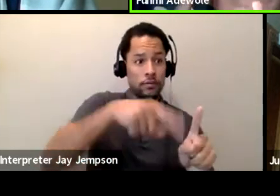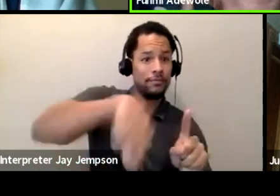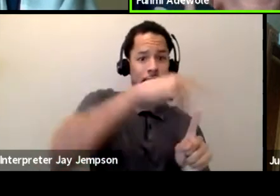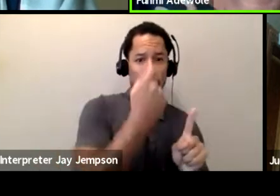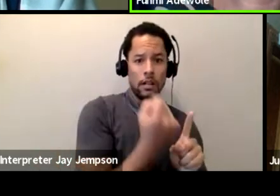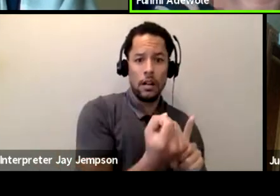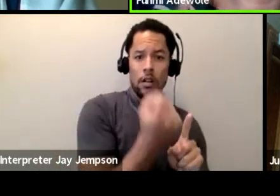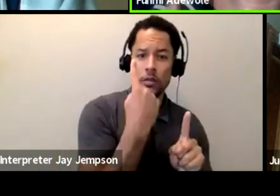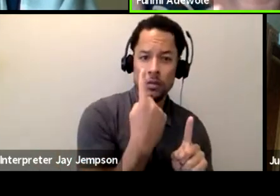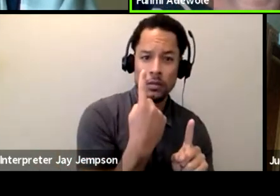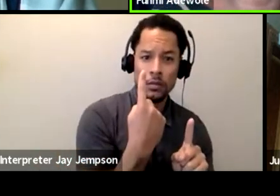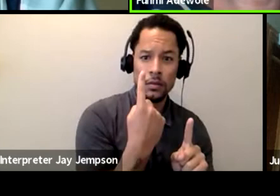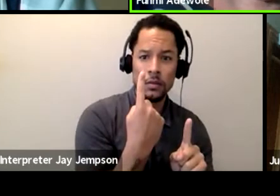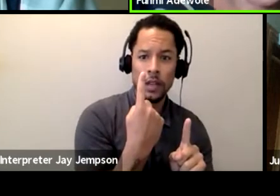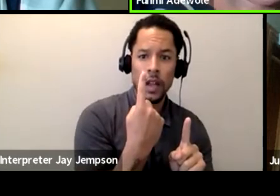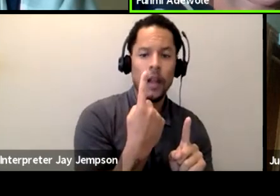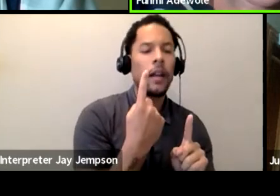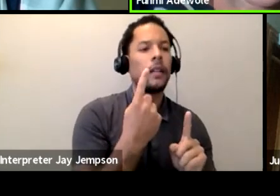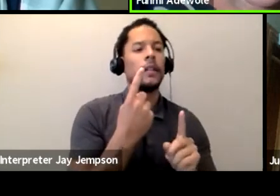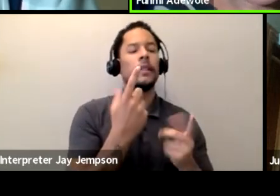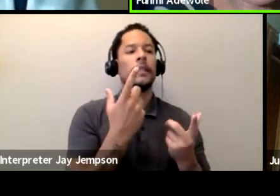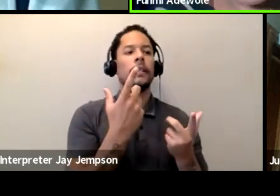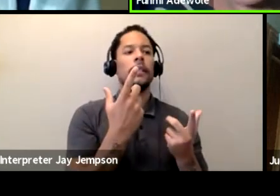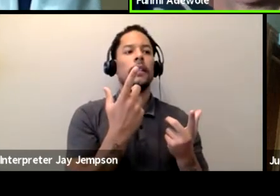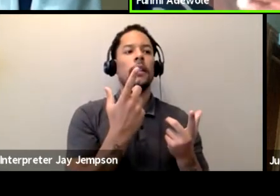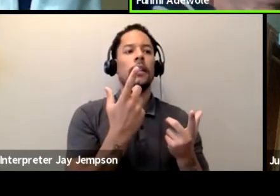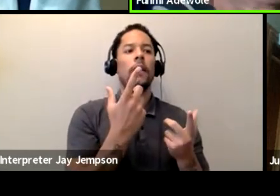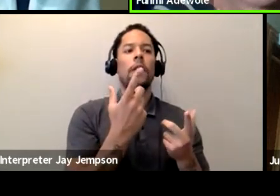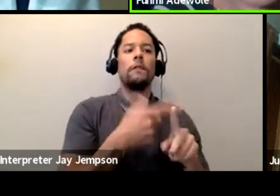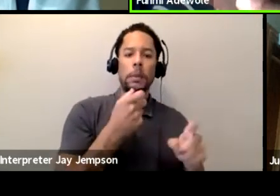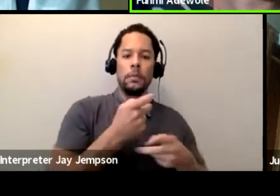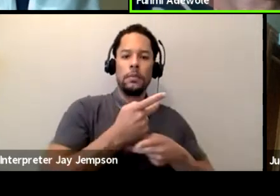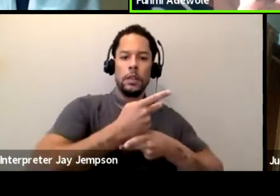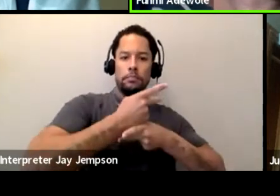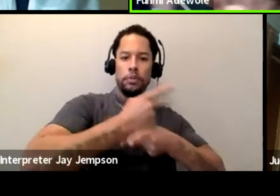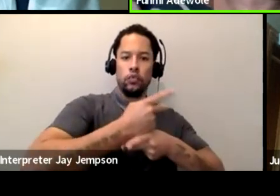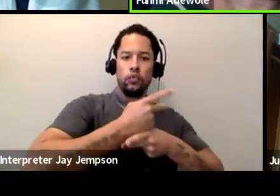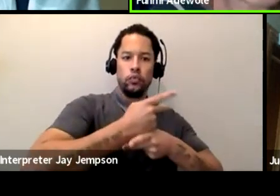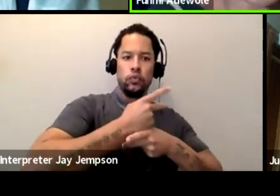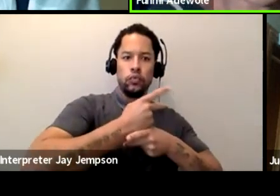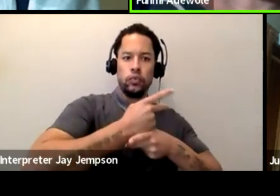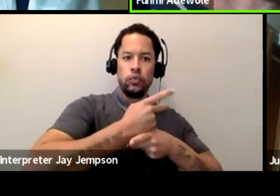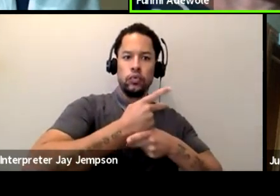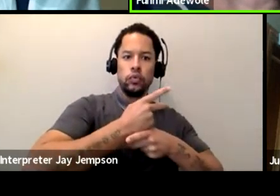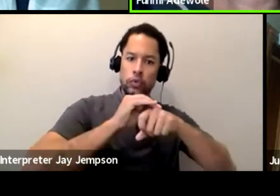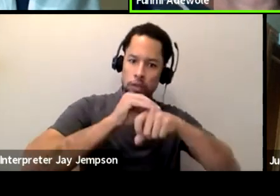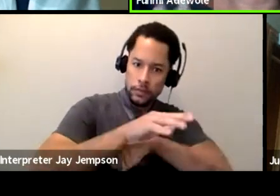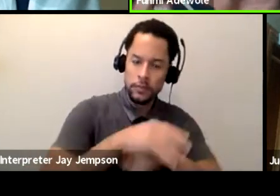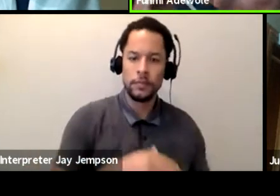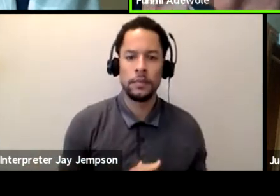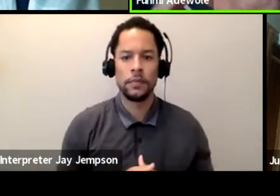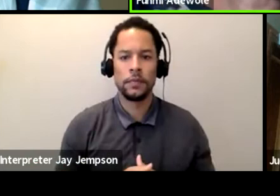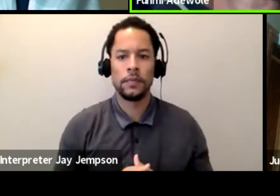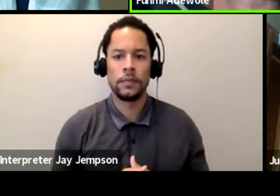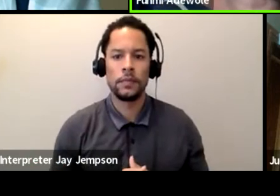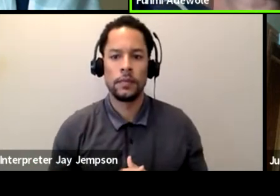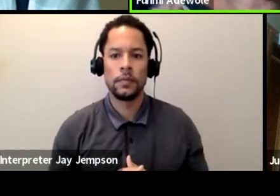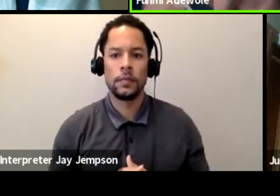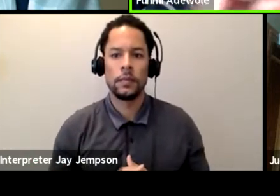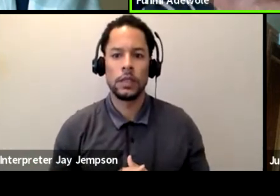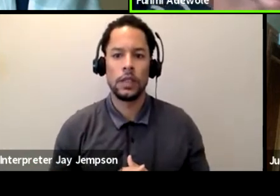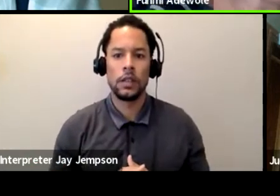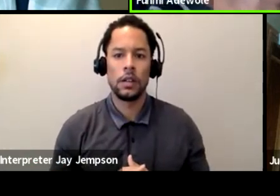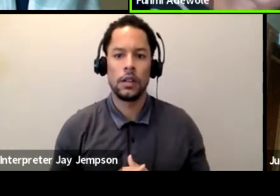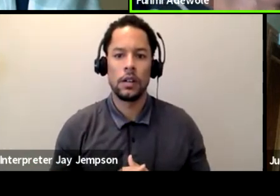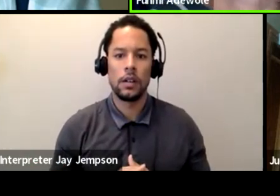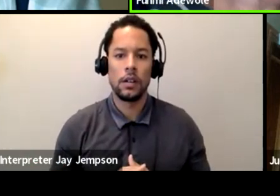dialogue the producers want. So, and the layers of meaning are not, you know, are not